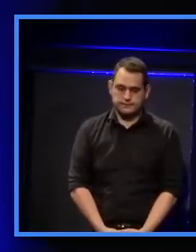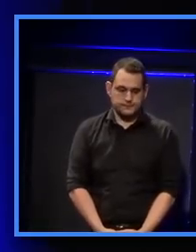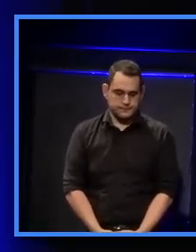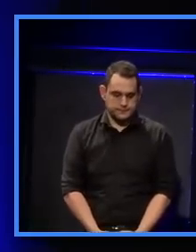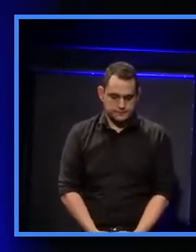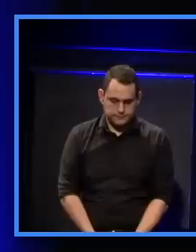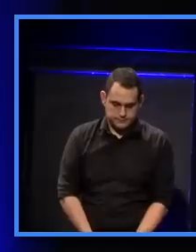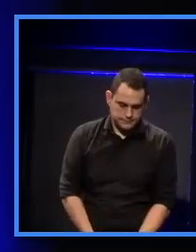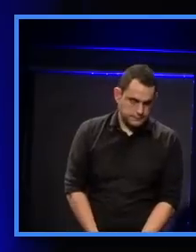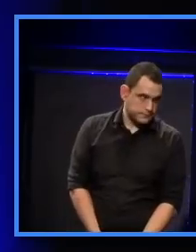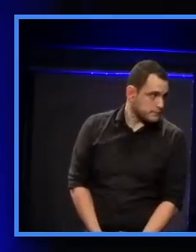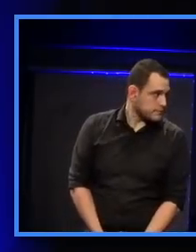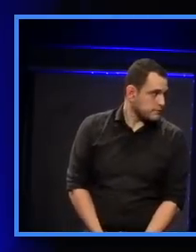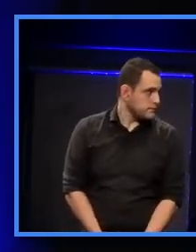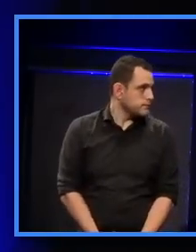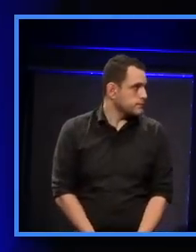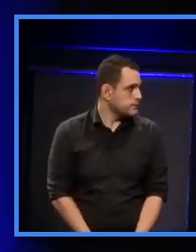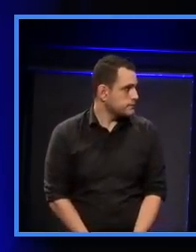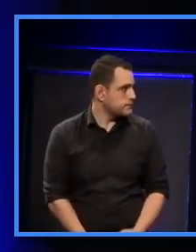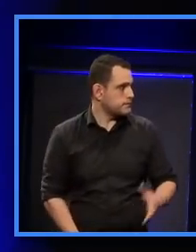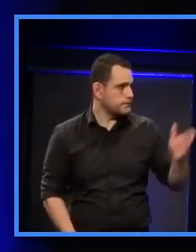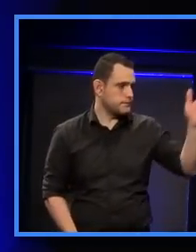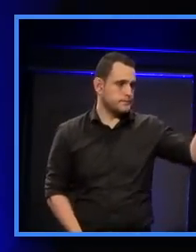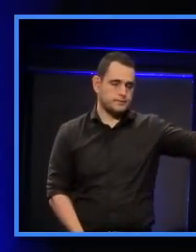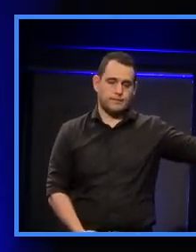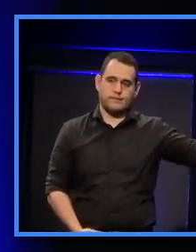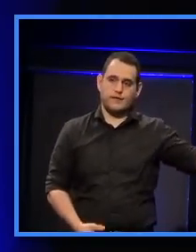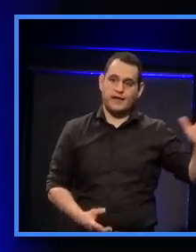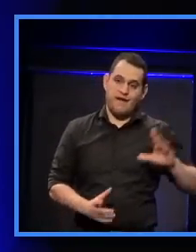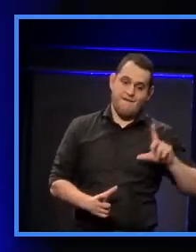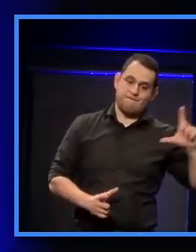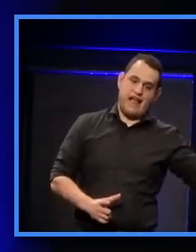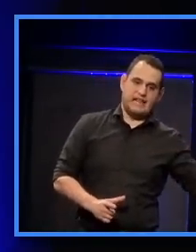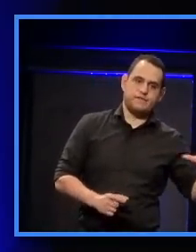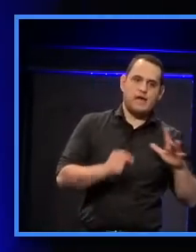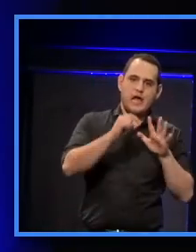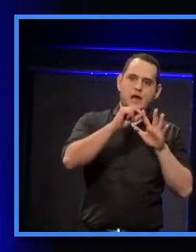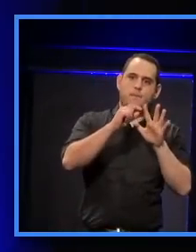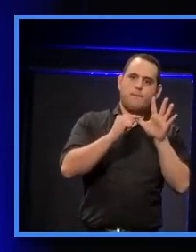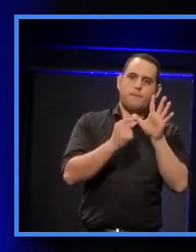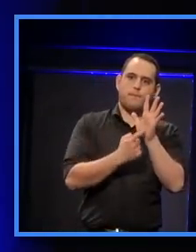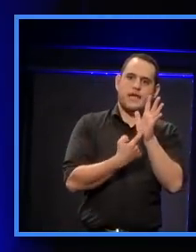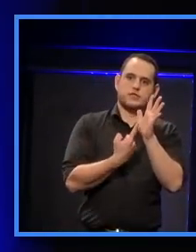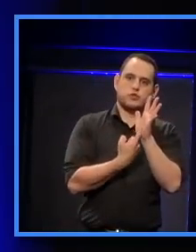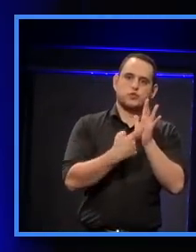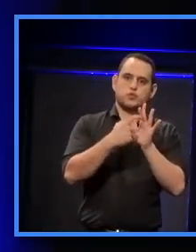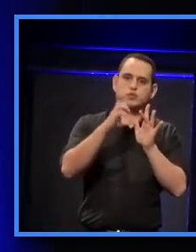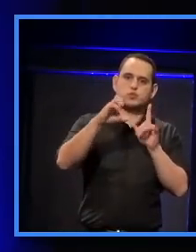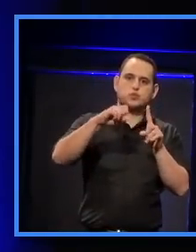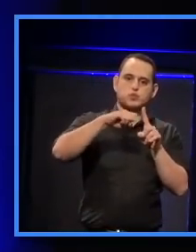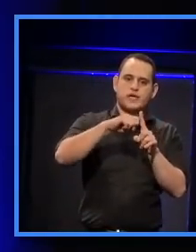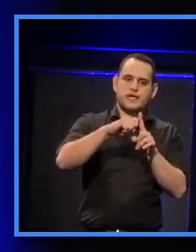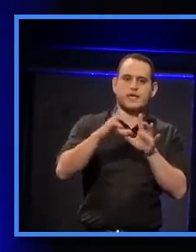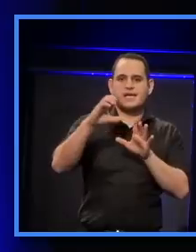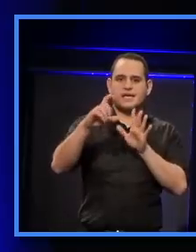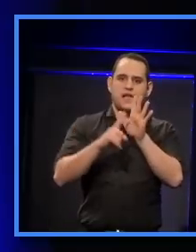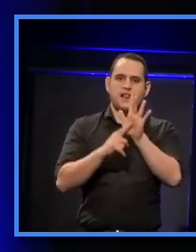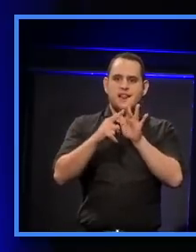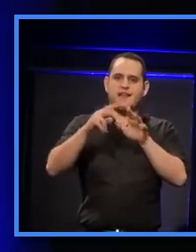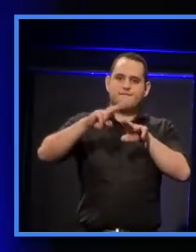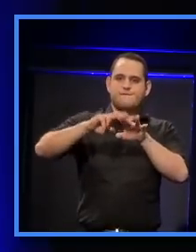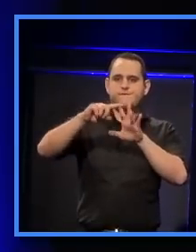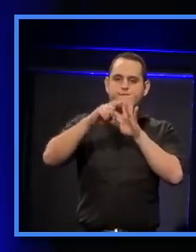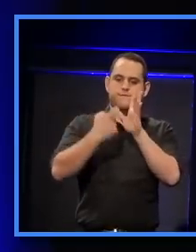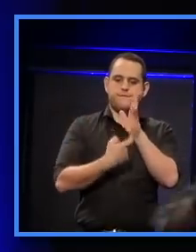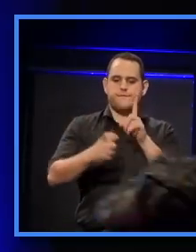left here. Patrick Clifford is the director of Architectus. Patrick and his firm are really well known around the